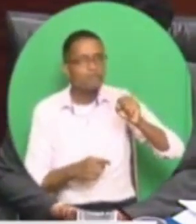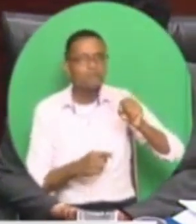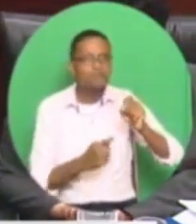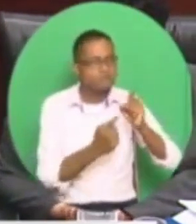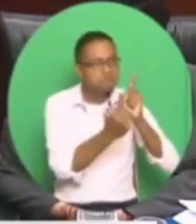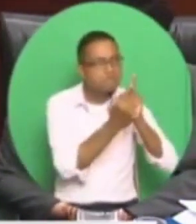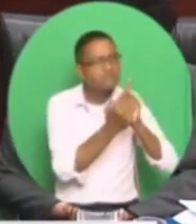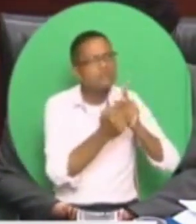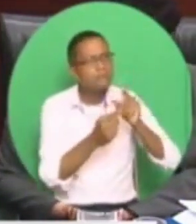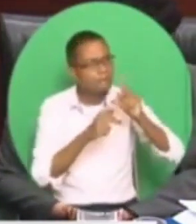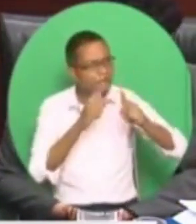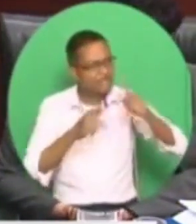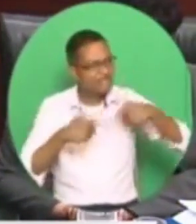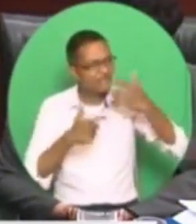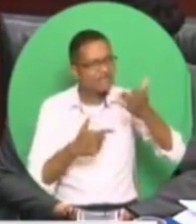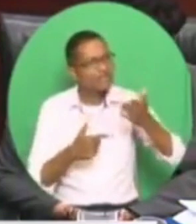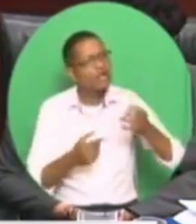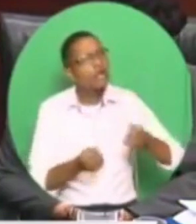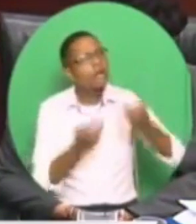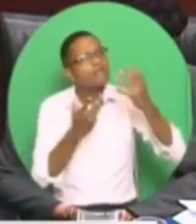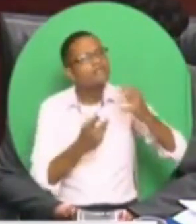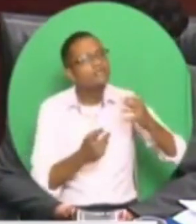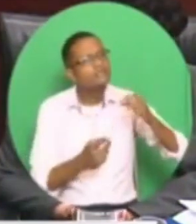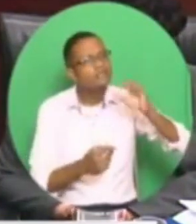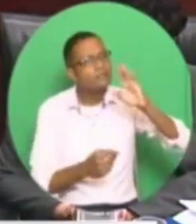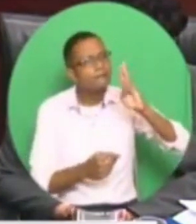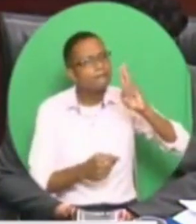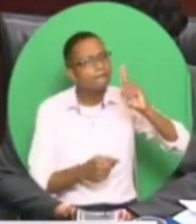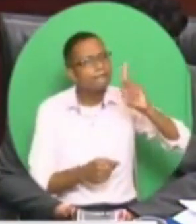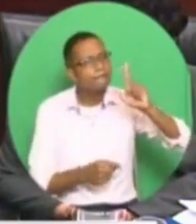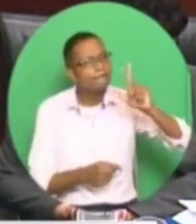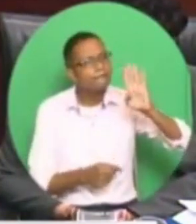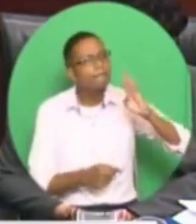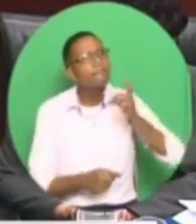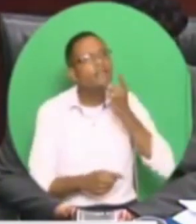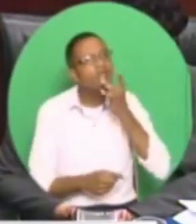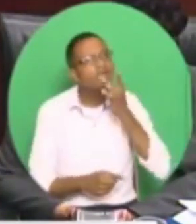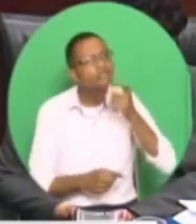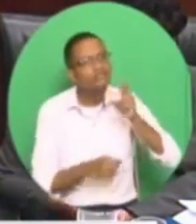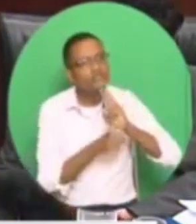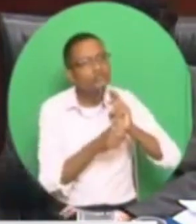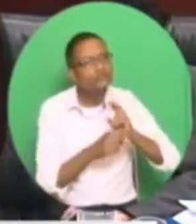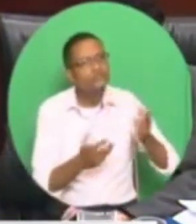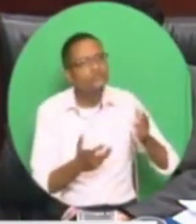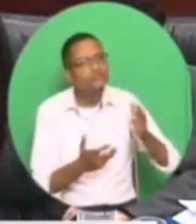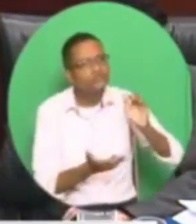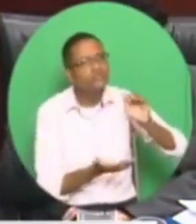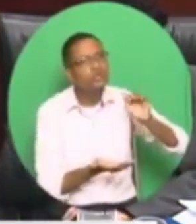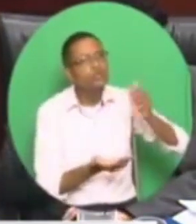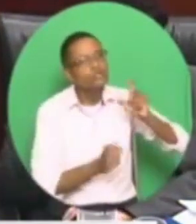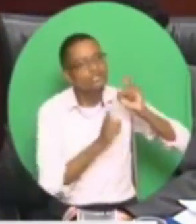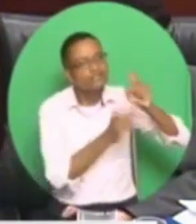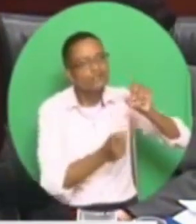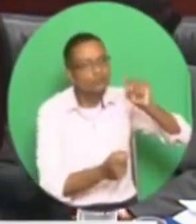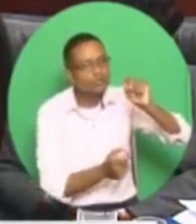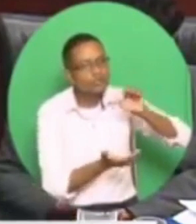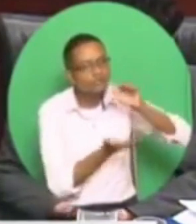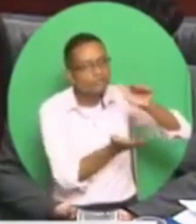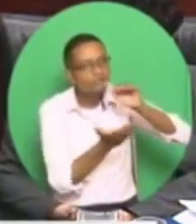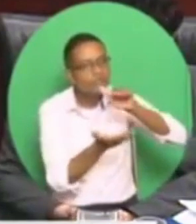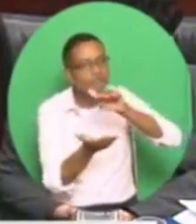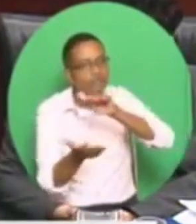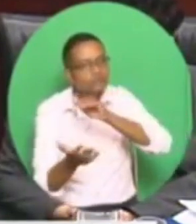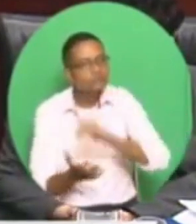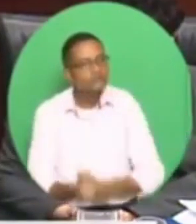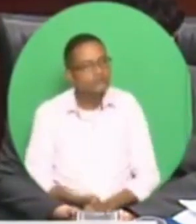So it is just there to create that impression. So they increase the salary for OJT and fire all the UTT workers.